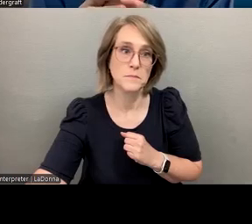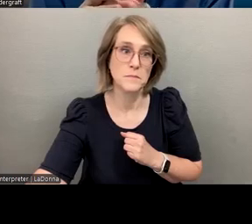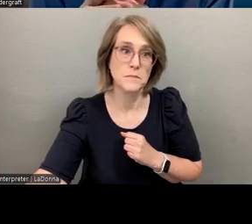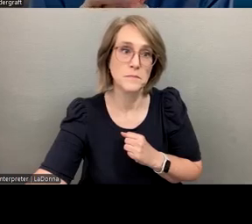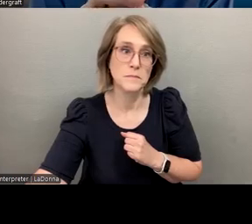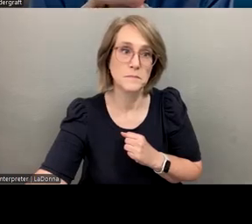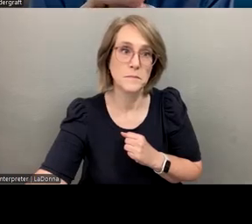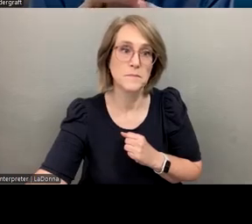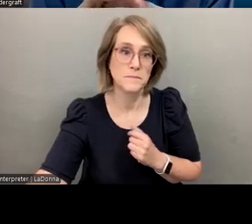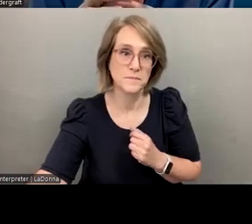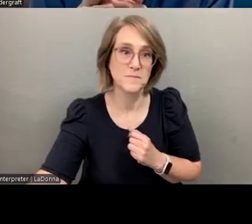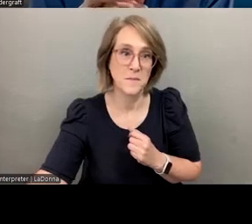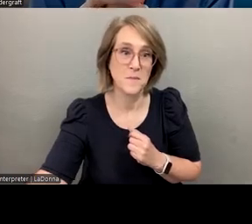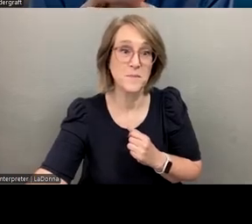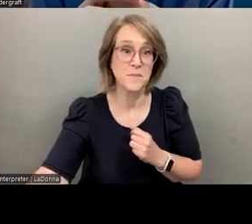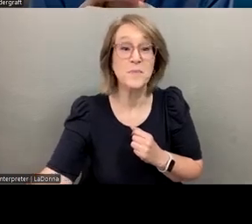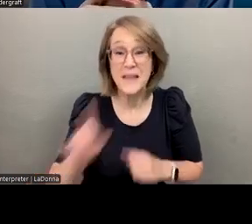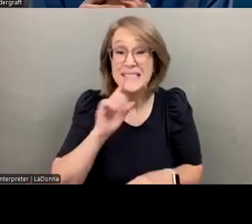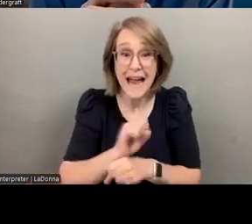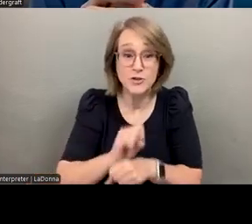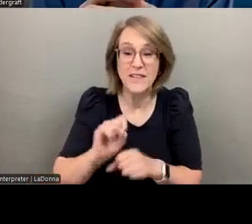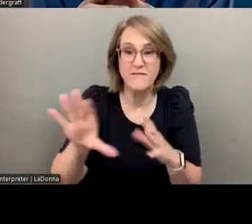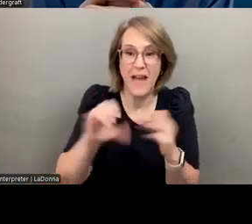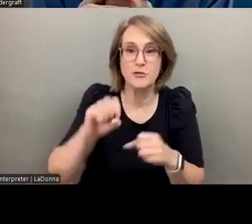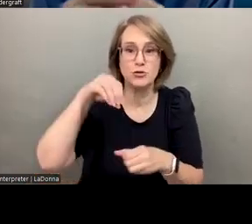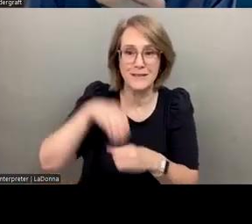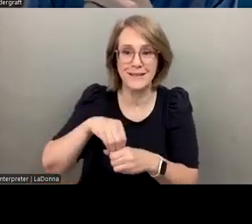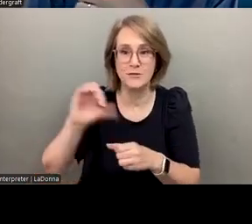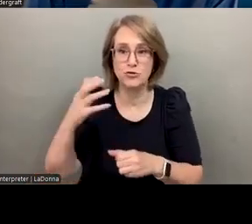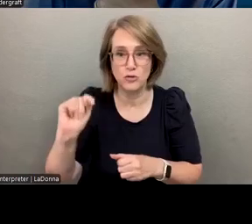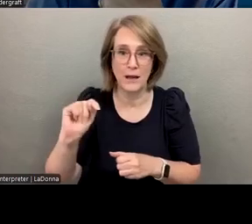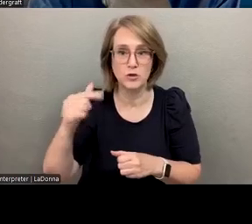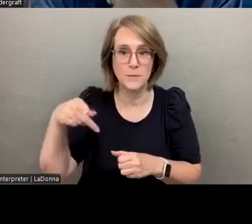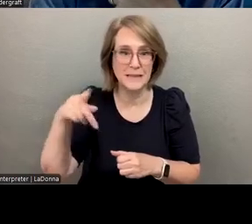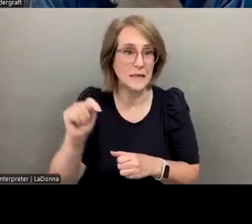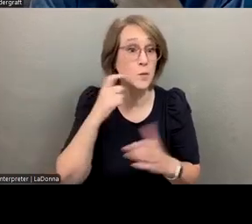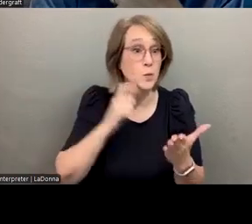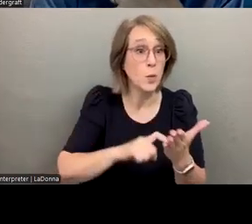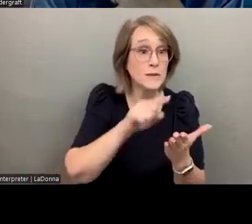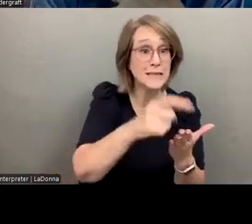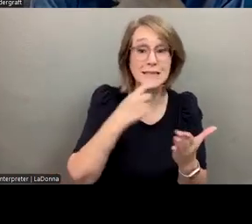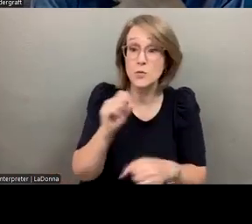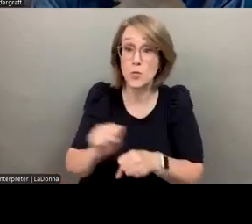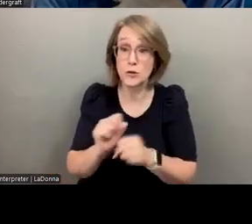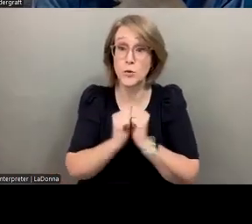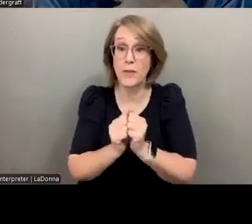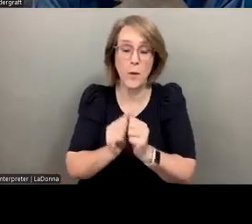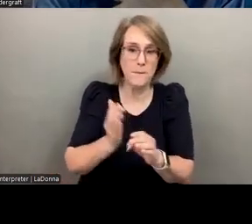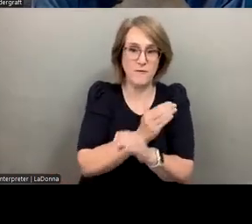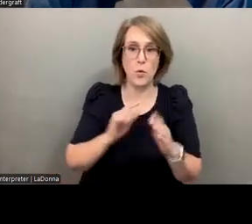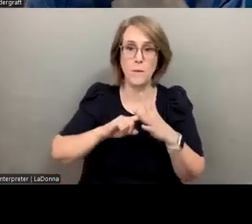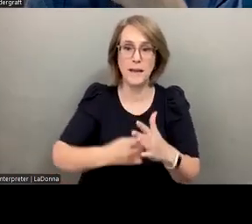And it's actually faster inside ChatGPG itself. Absolutely. Let's work on this together. Before we begin, I have a couple of